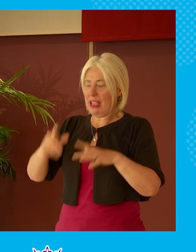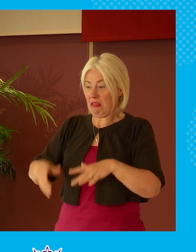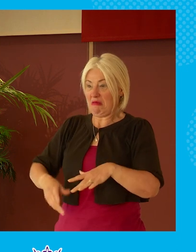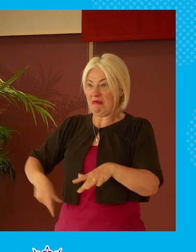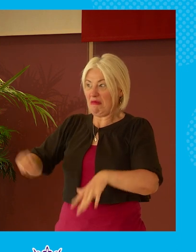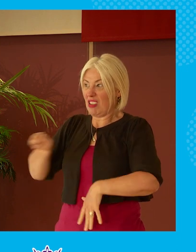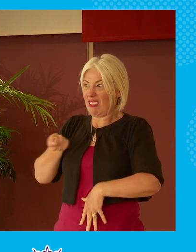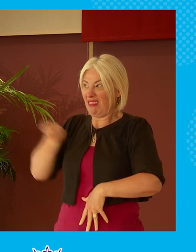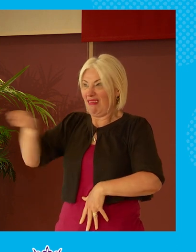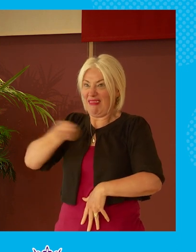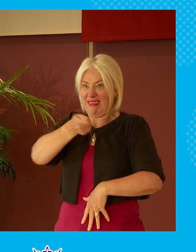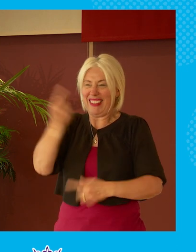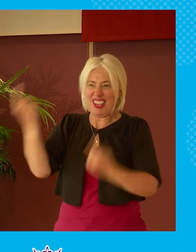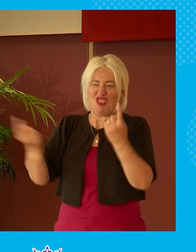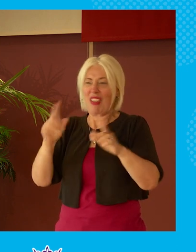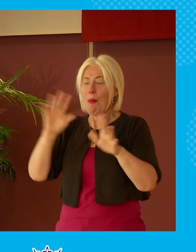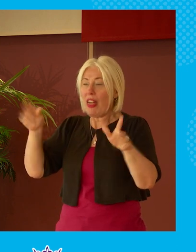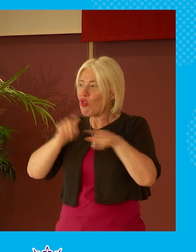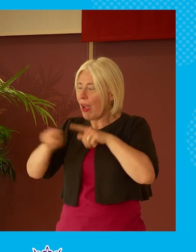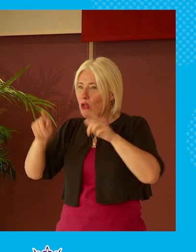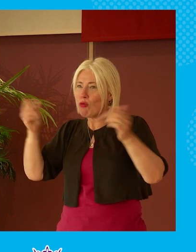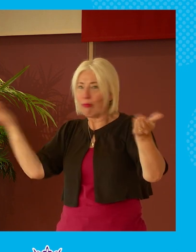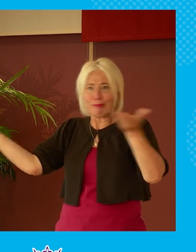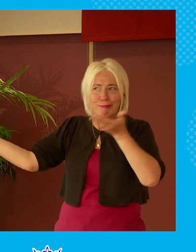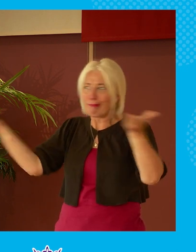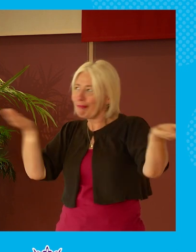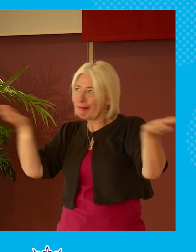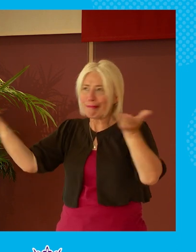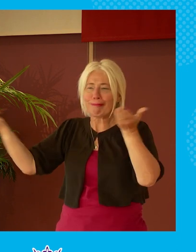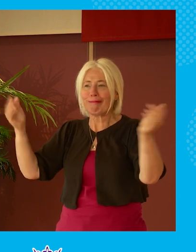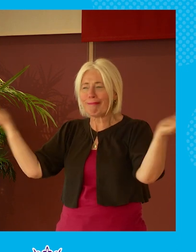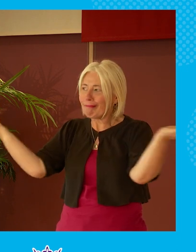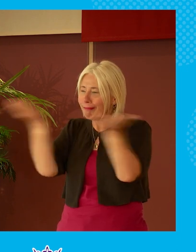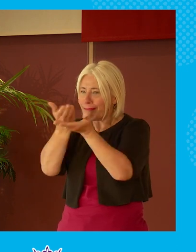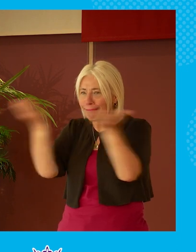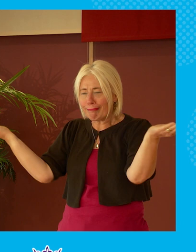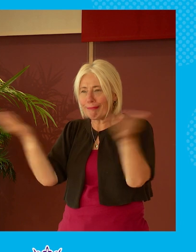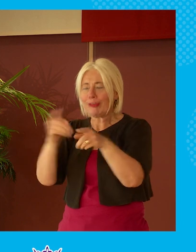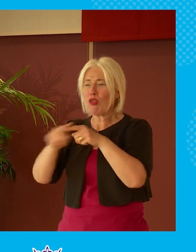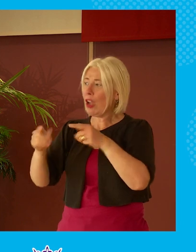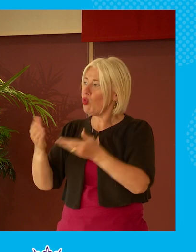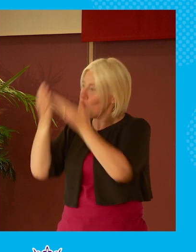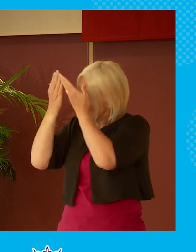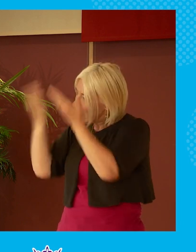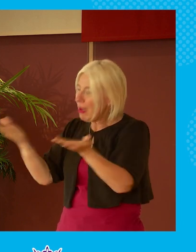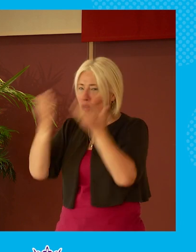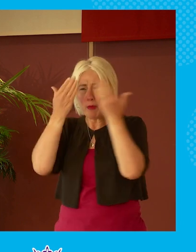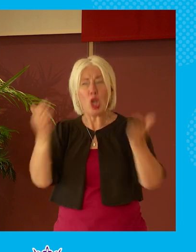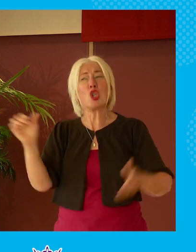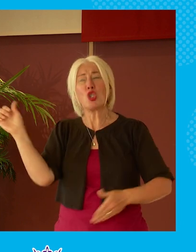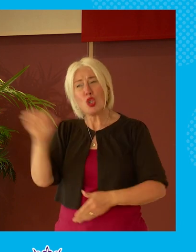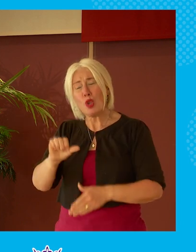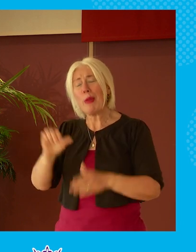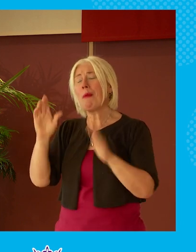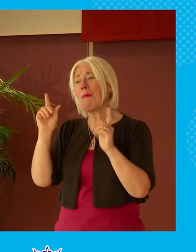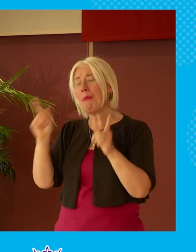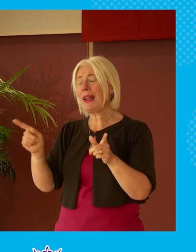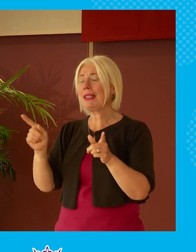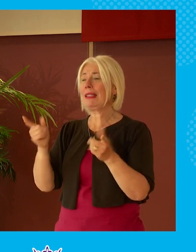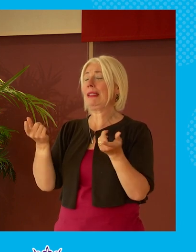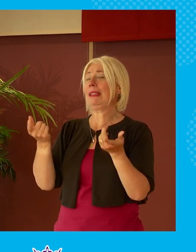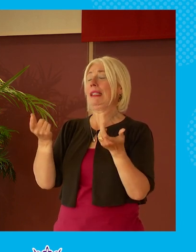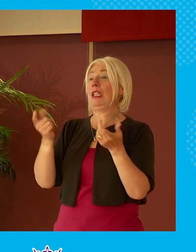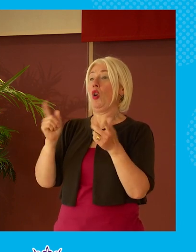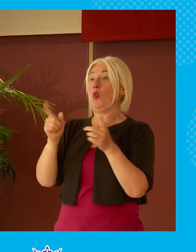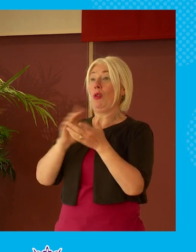um but it is about uh generally a a a a respectful tone but but the assessment